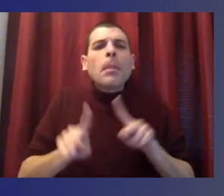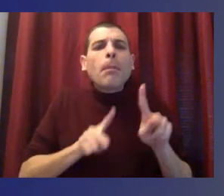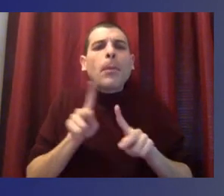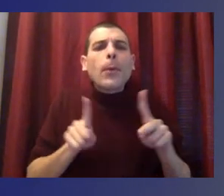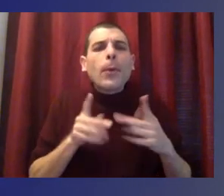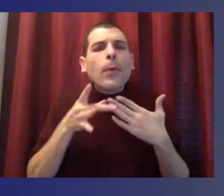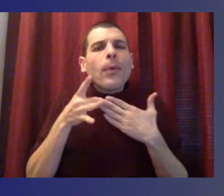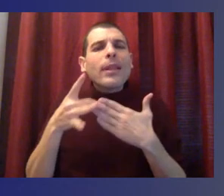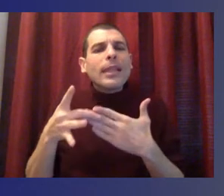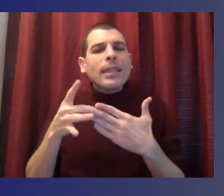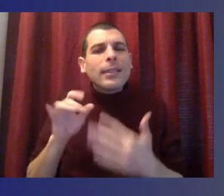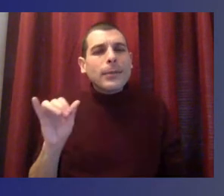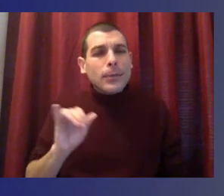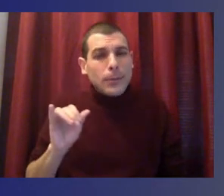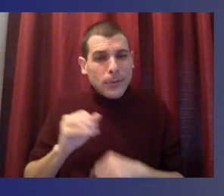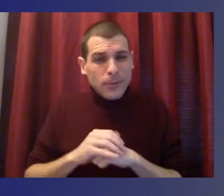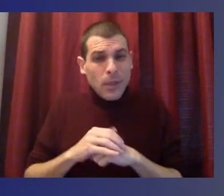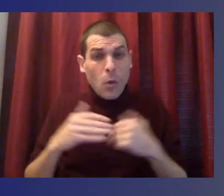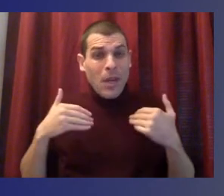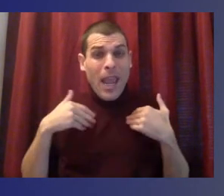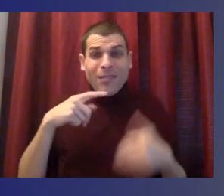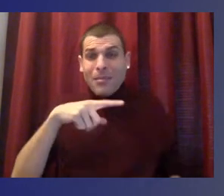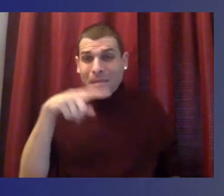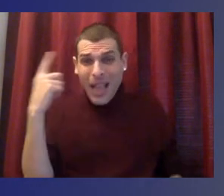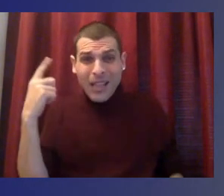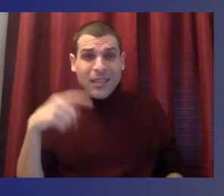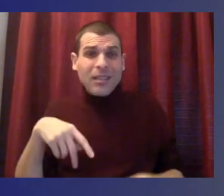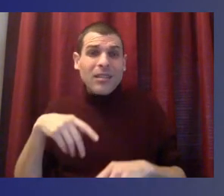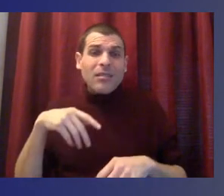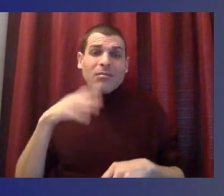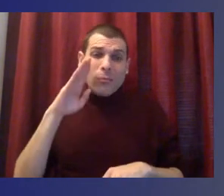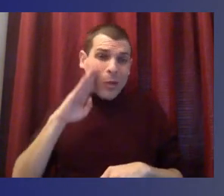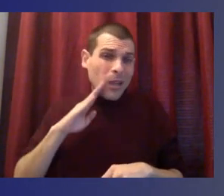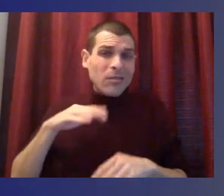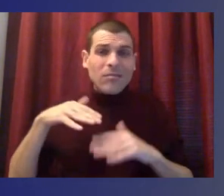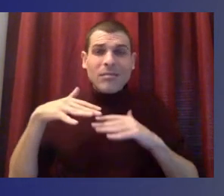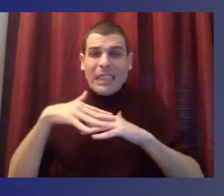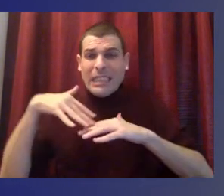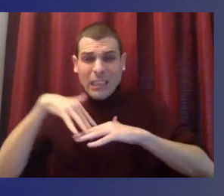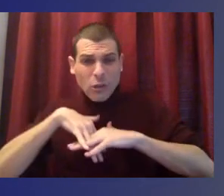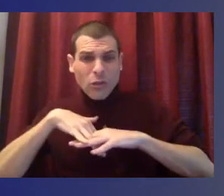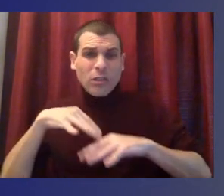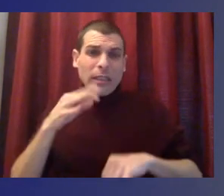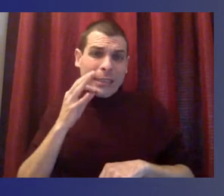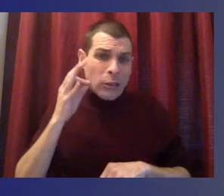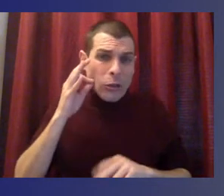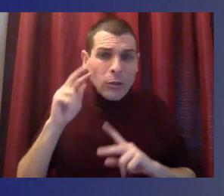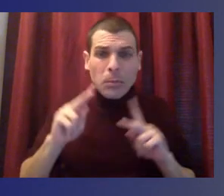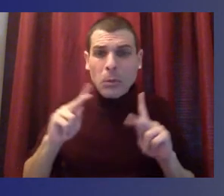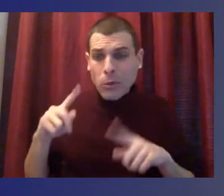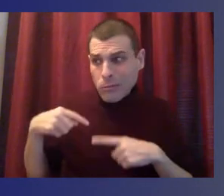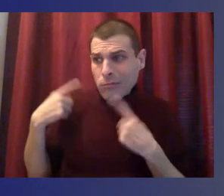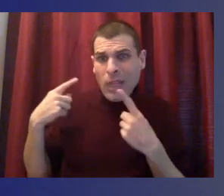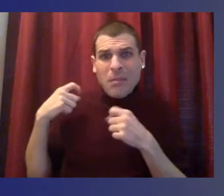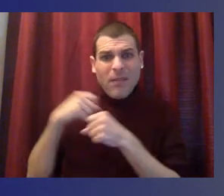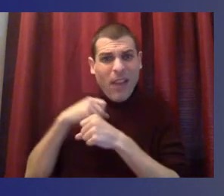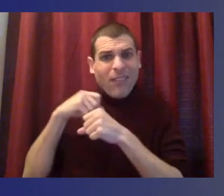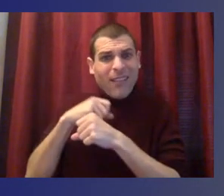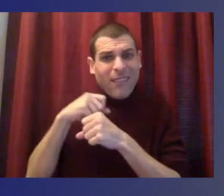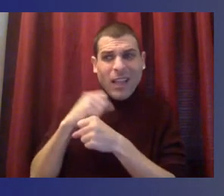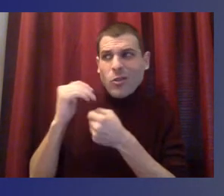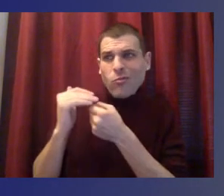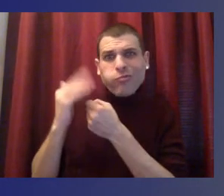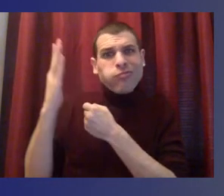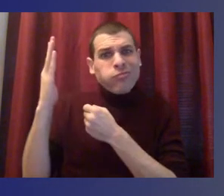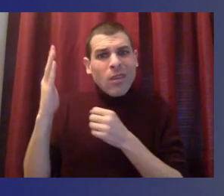of work by black indigenous and communities of color to sort of disrupt these, this cultural and institutionalized racism, it permeates